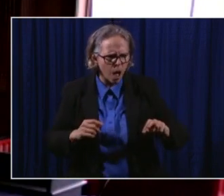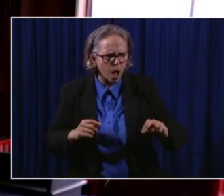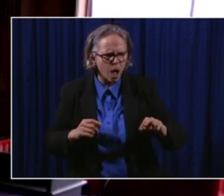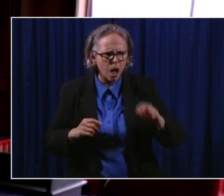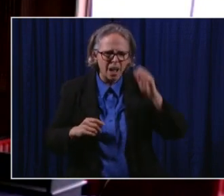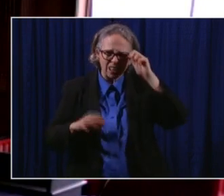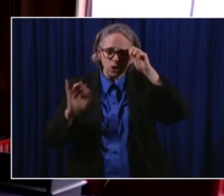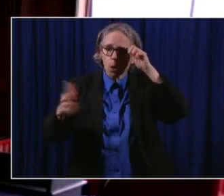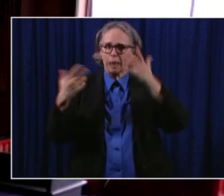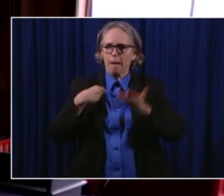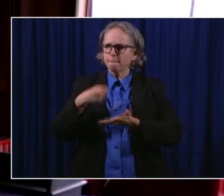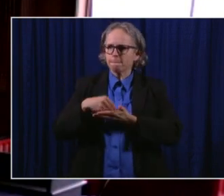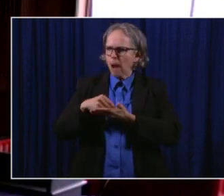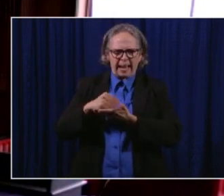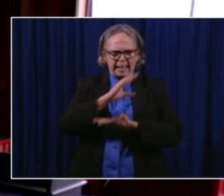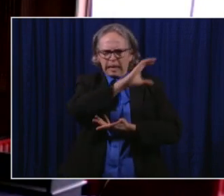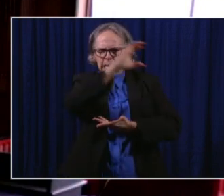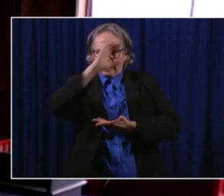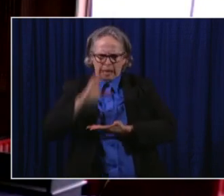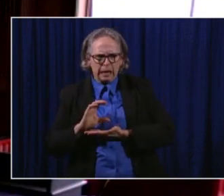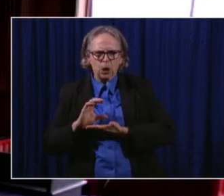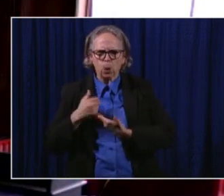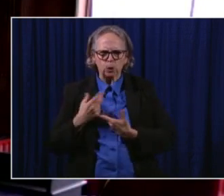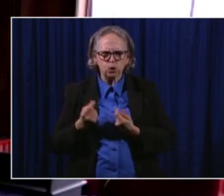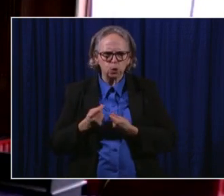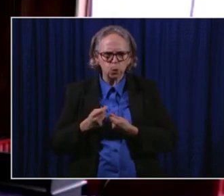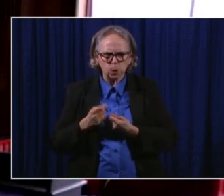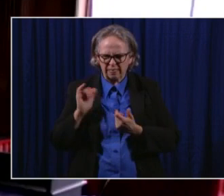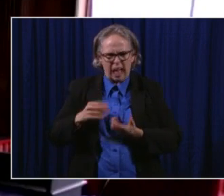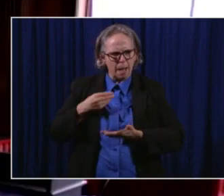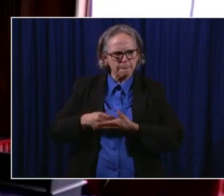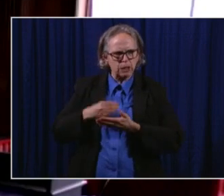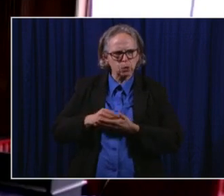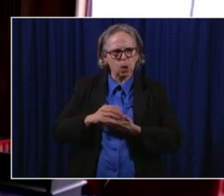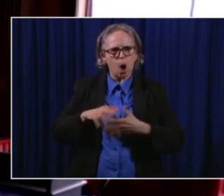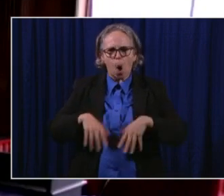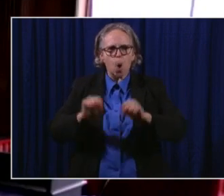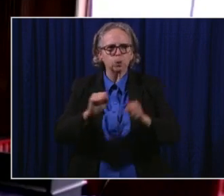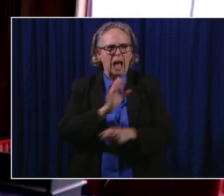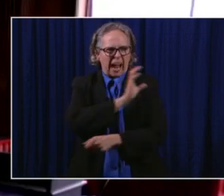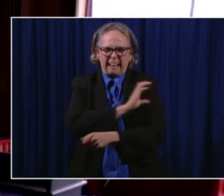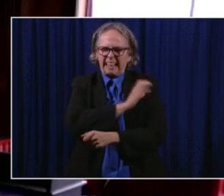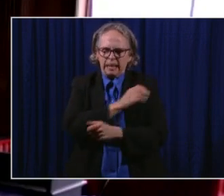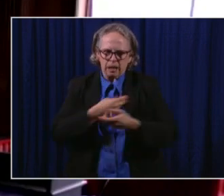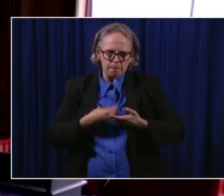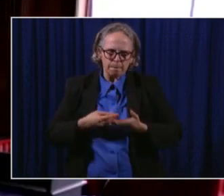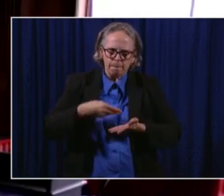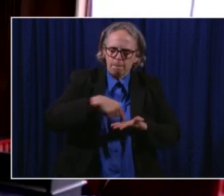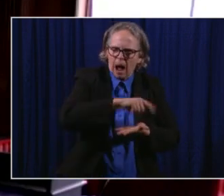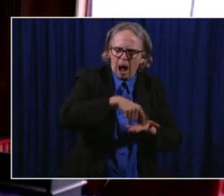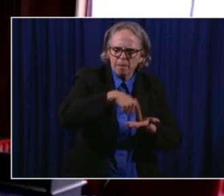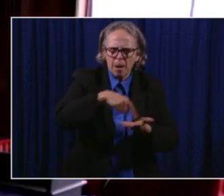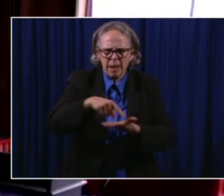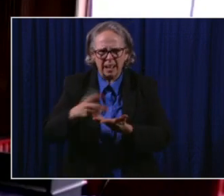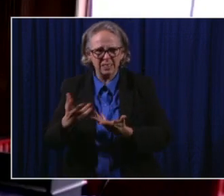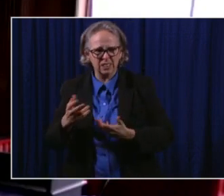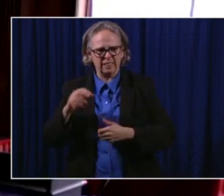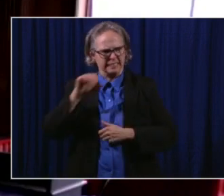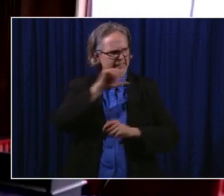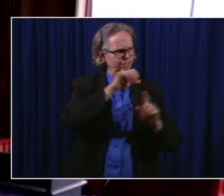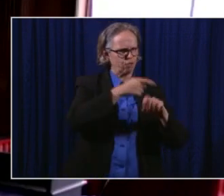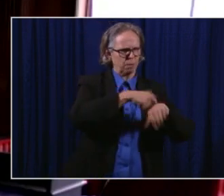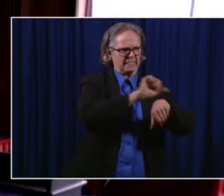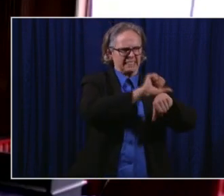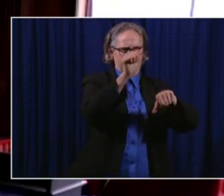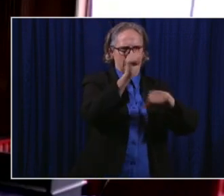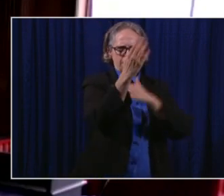have a clinic in each of our high schools that is going to be open from 10 to 6 every day during the week and on Saturdays as well to service our